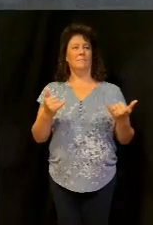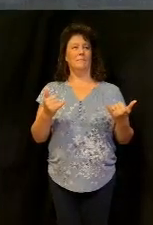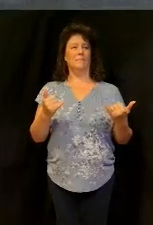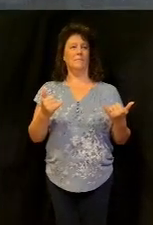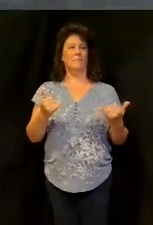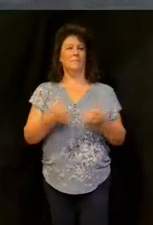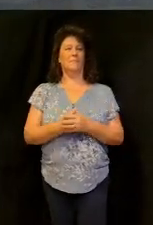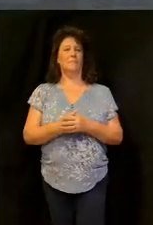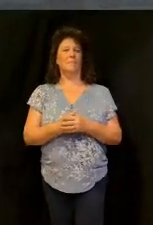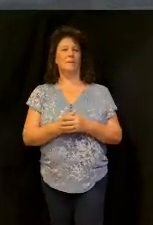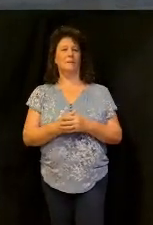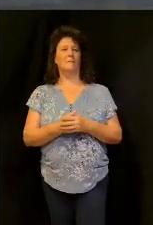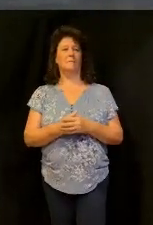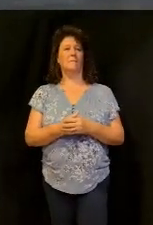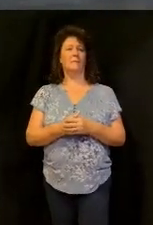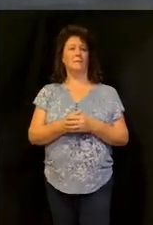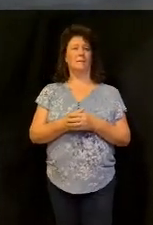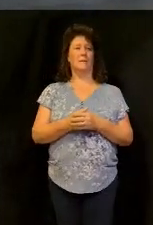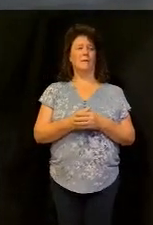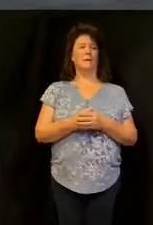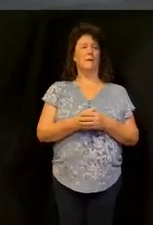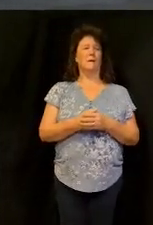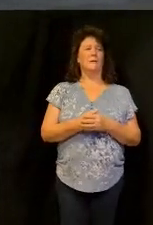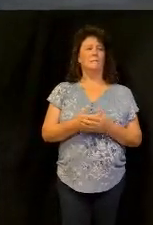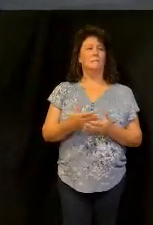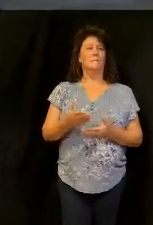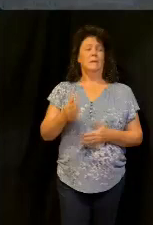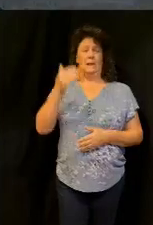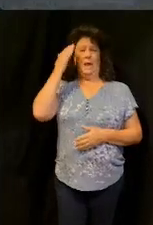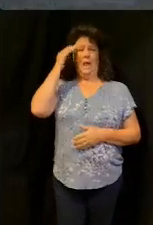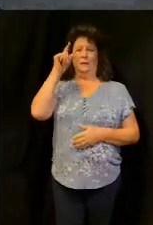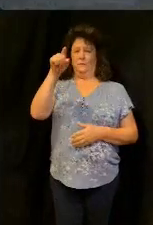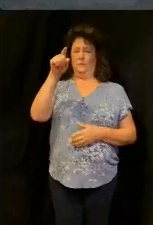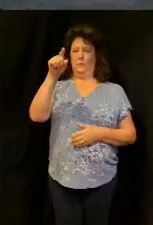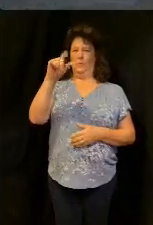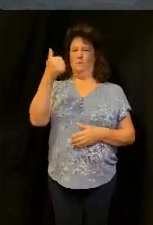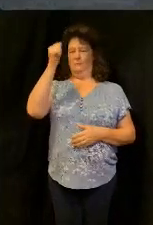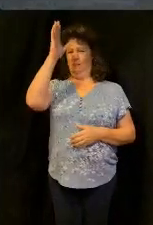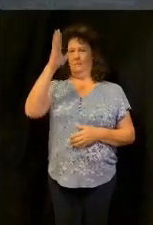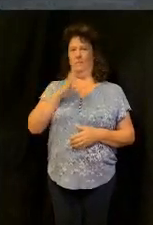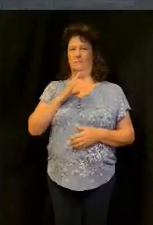say this guy was sitting over here Tim he was sitting over here now i knew him in church but i